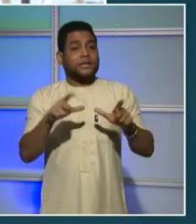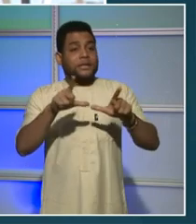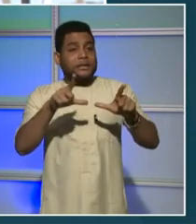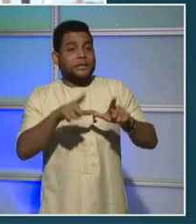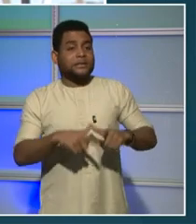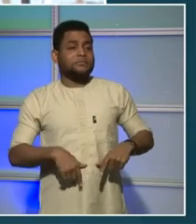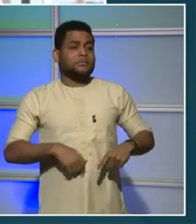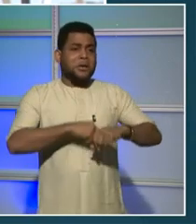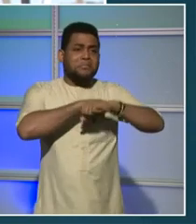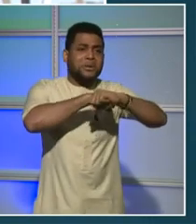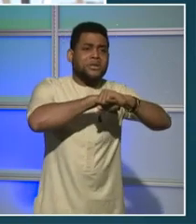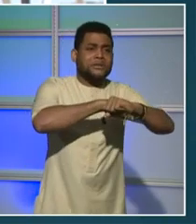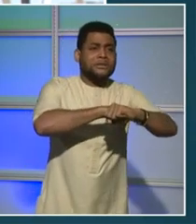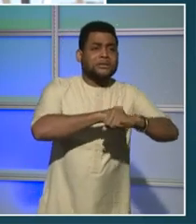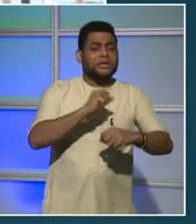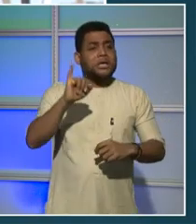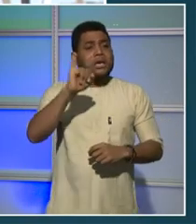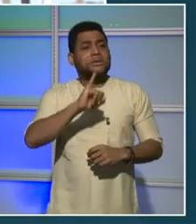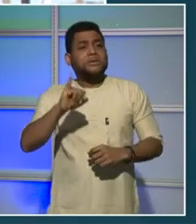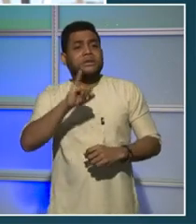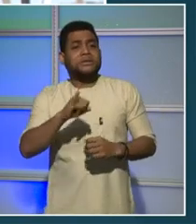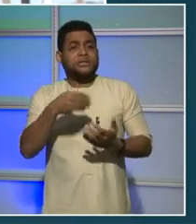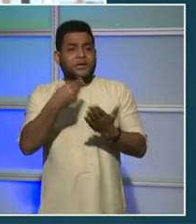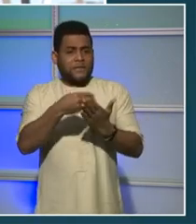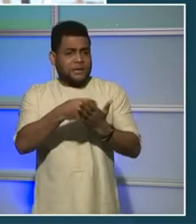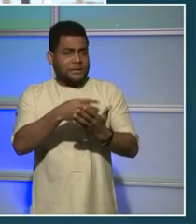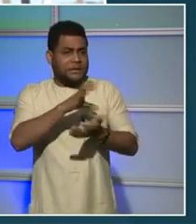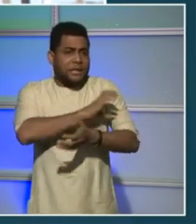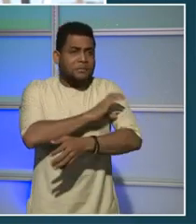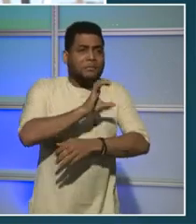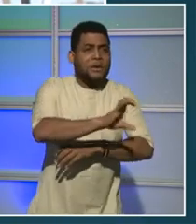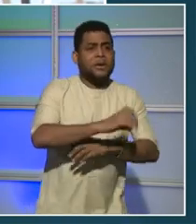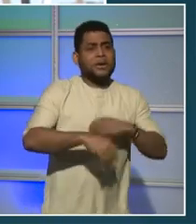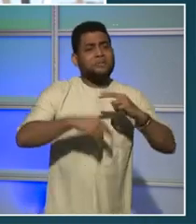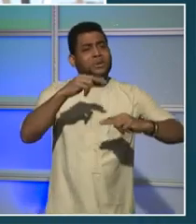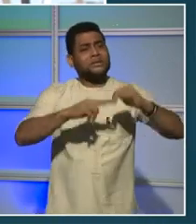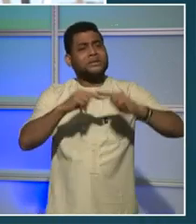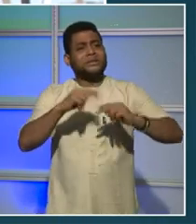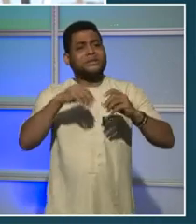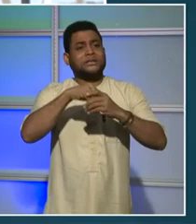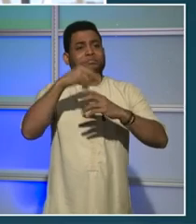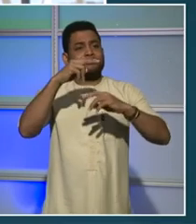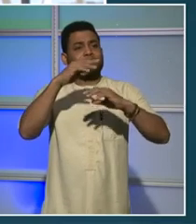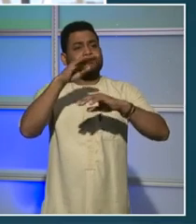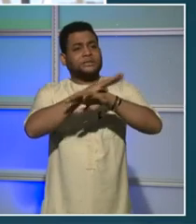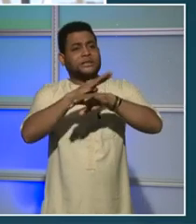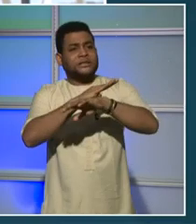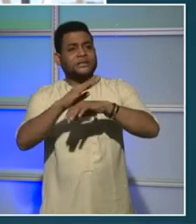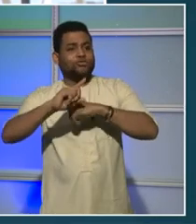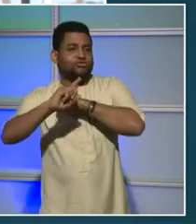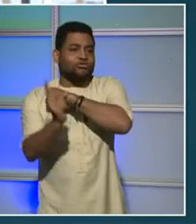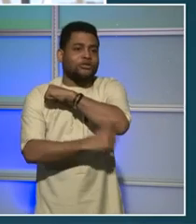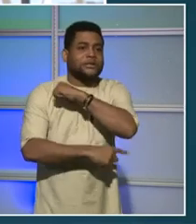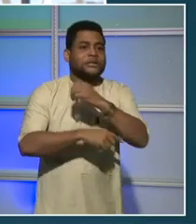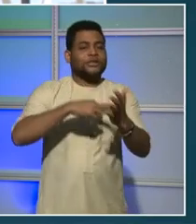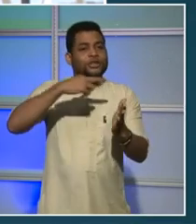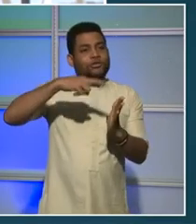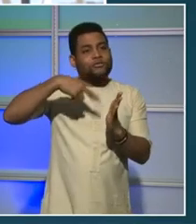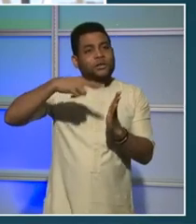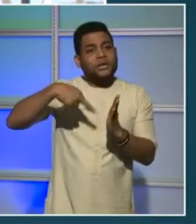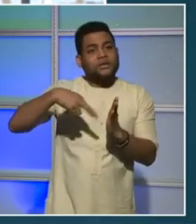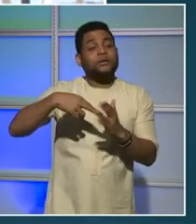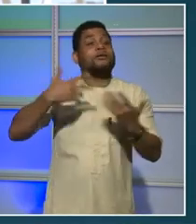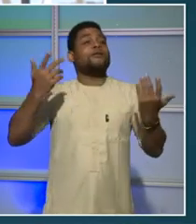insurance and financial empowerment, building and business services, trash and recycling collections, and